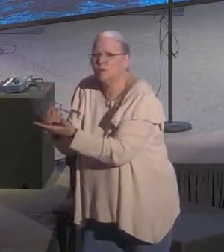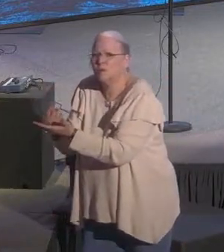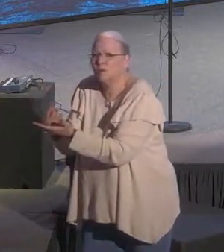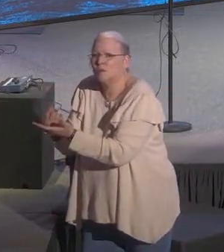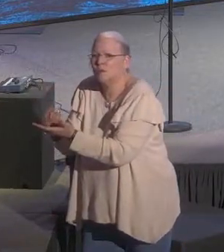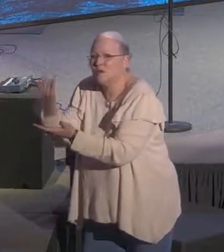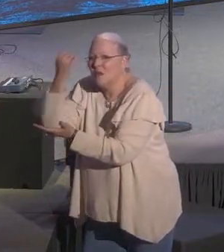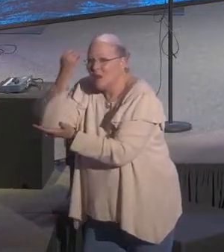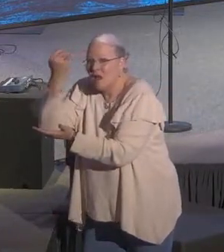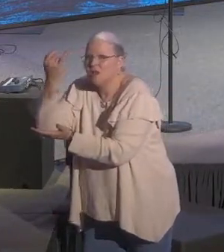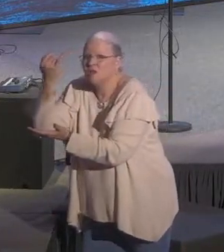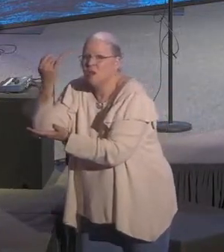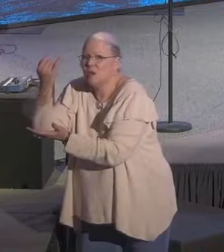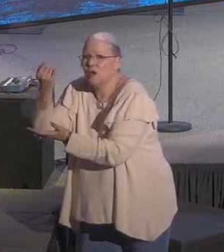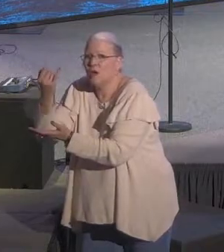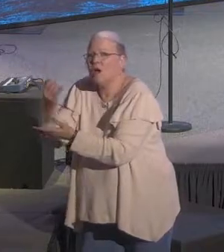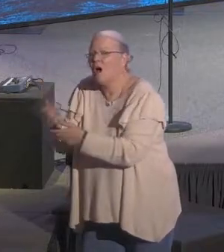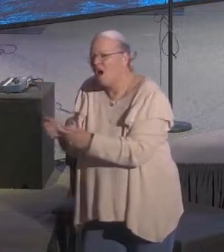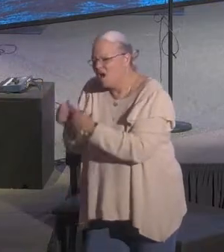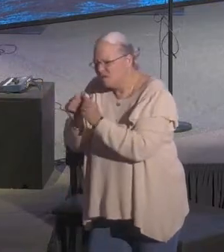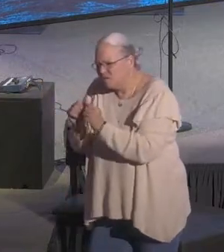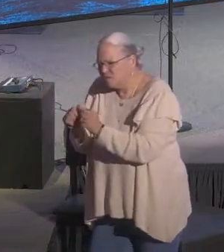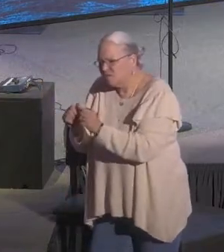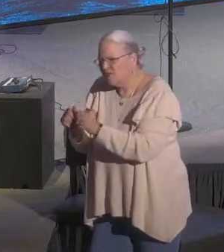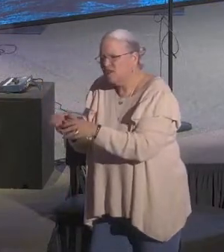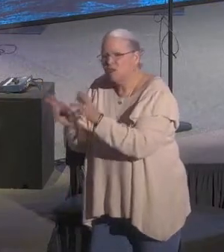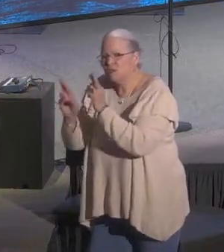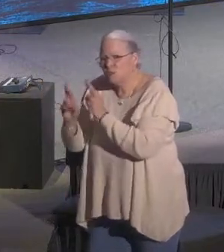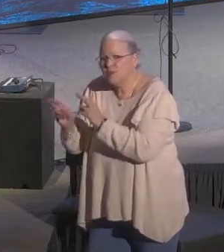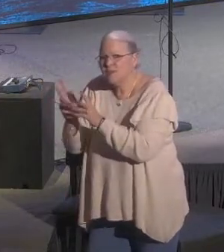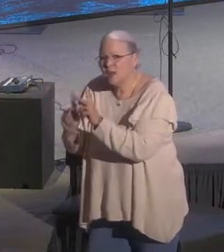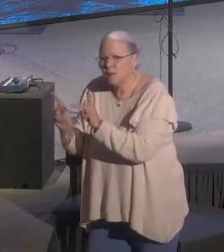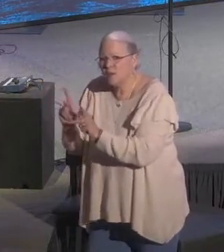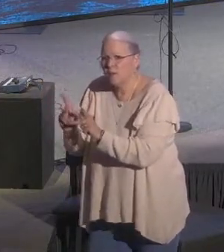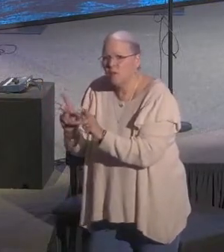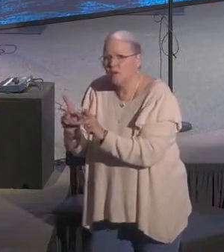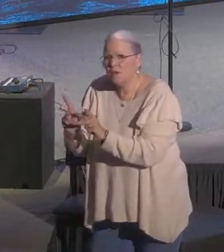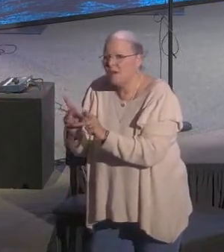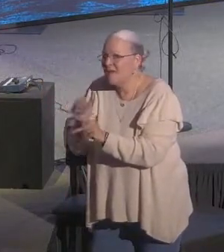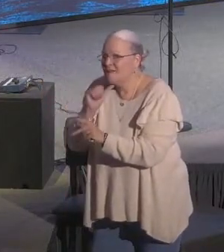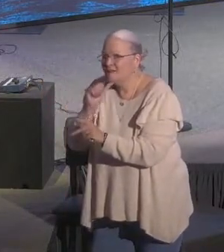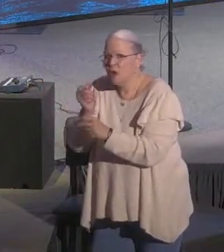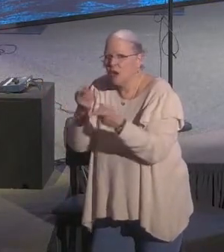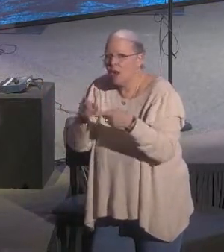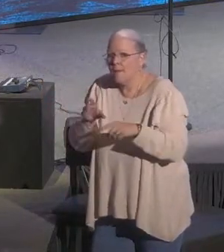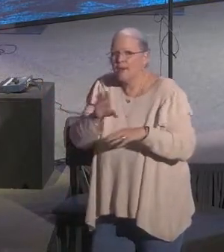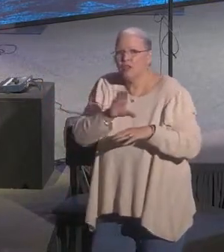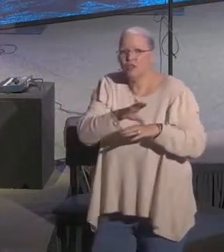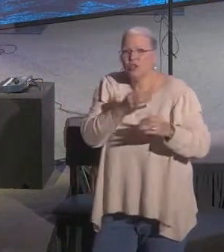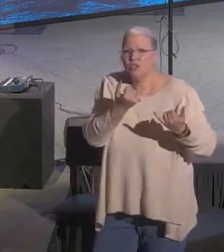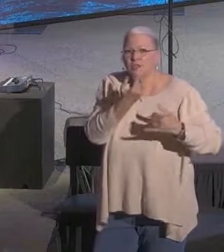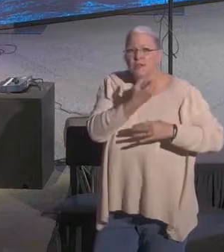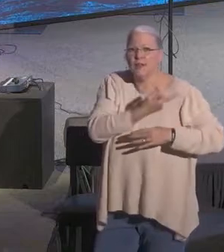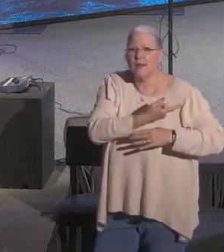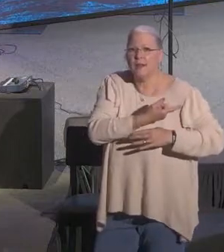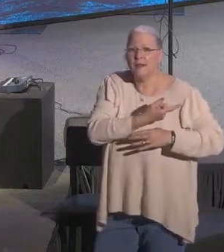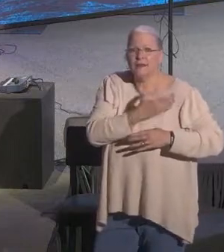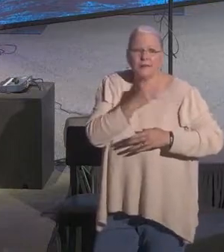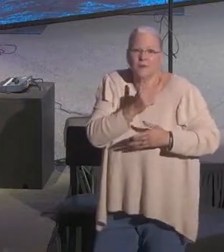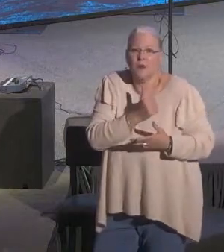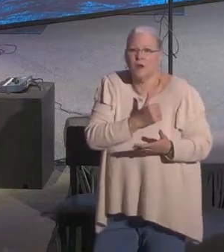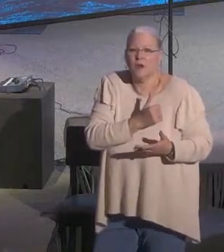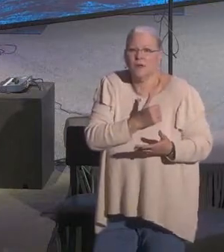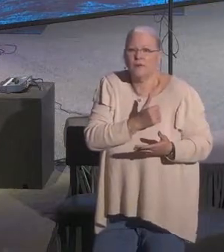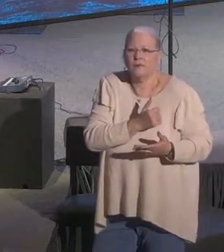That idea of treating people with respect, I'm just going to say to you, that is not coming through in the church today. Just not. In many